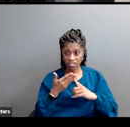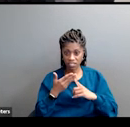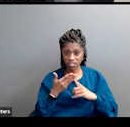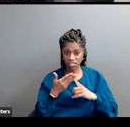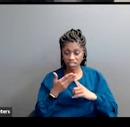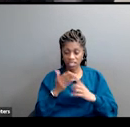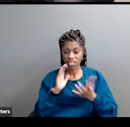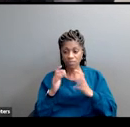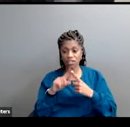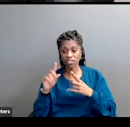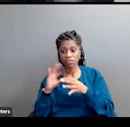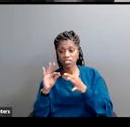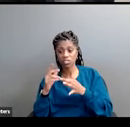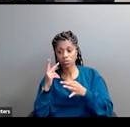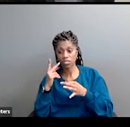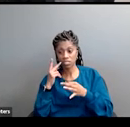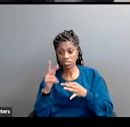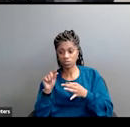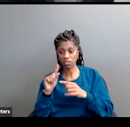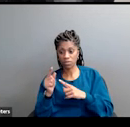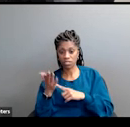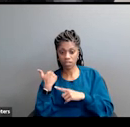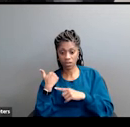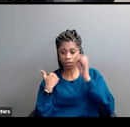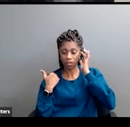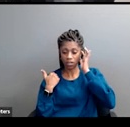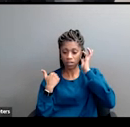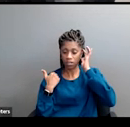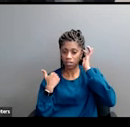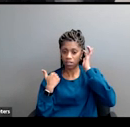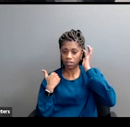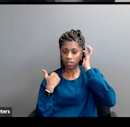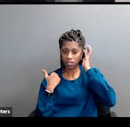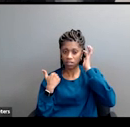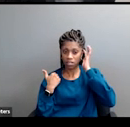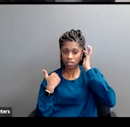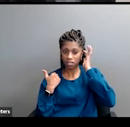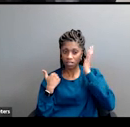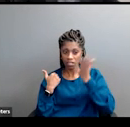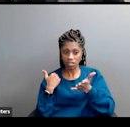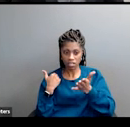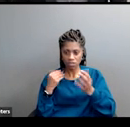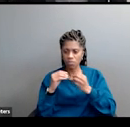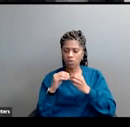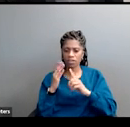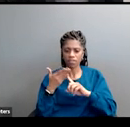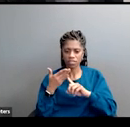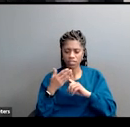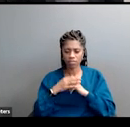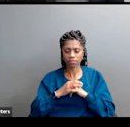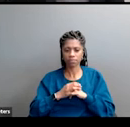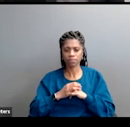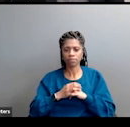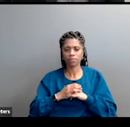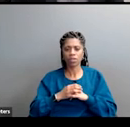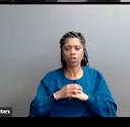earlier. Latinos, more convincing. African Americans, more convincing. One thing I want